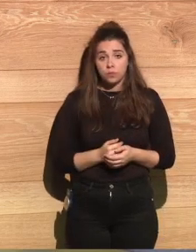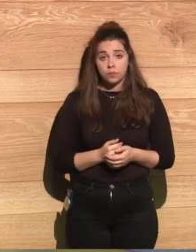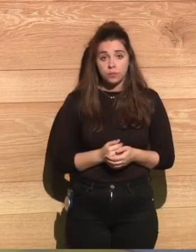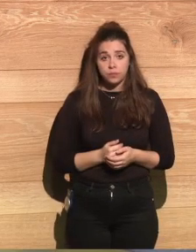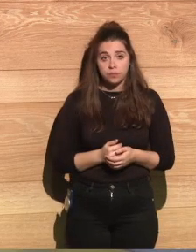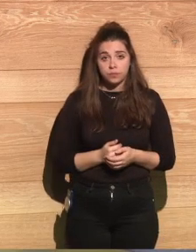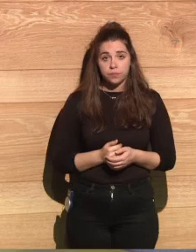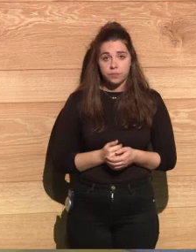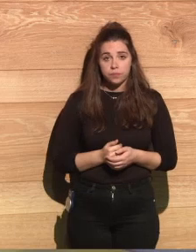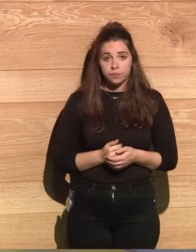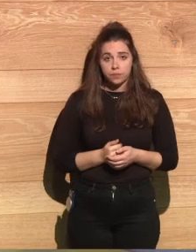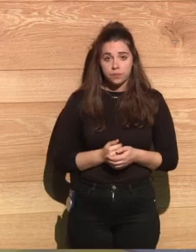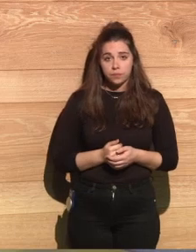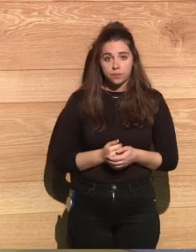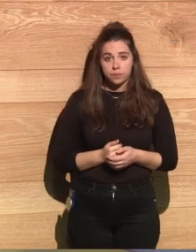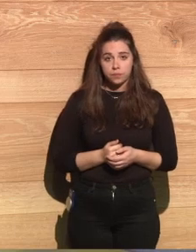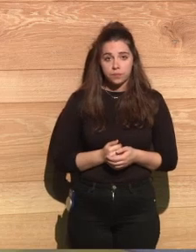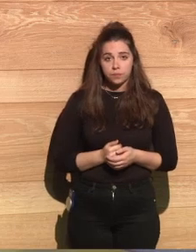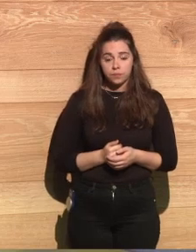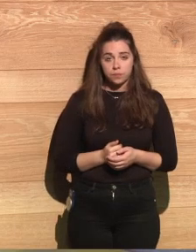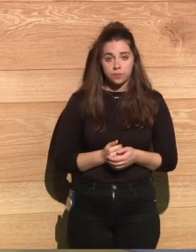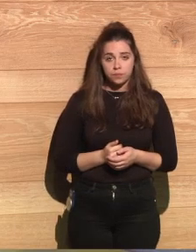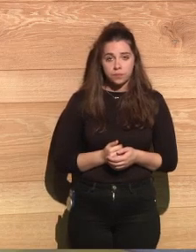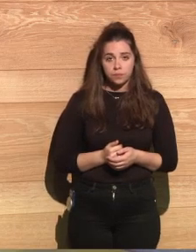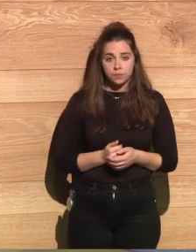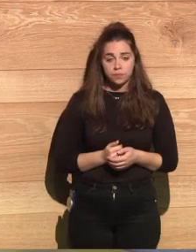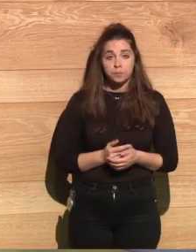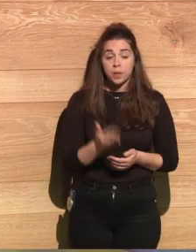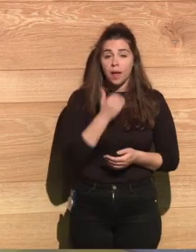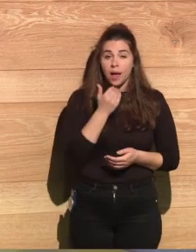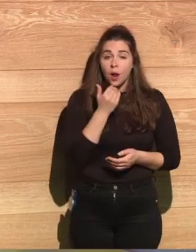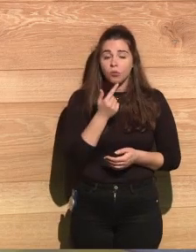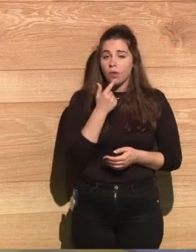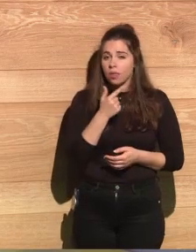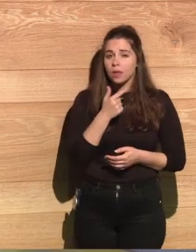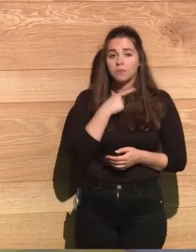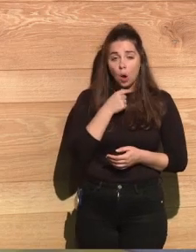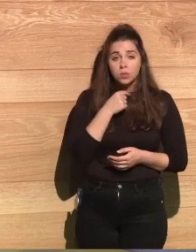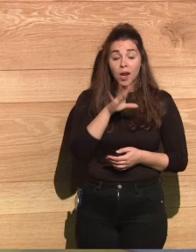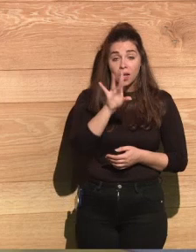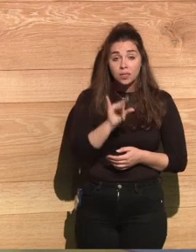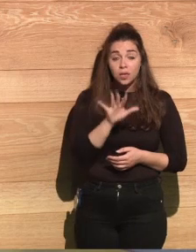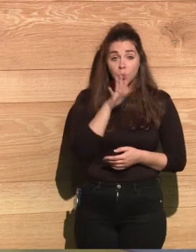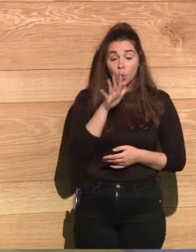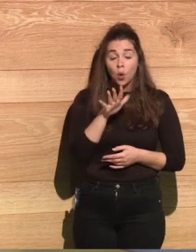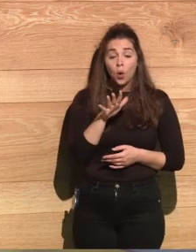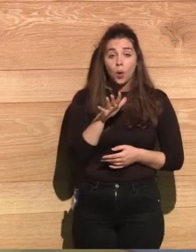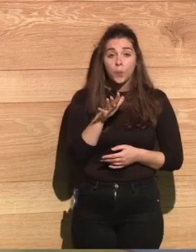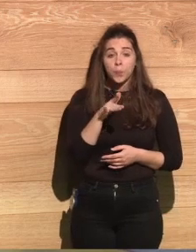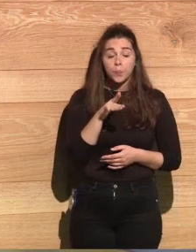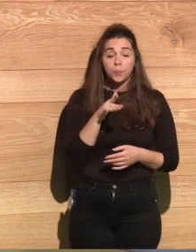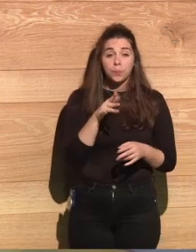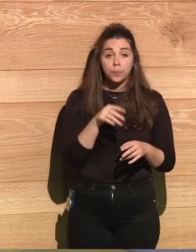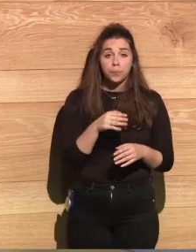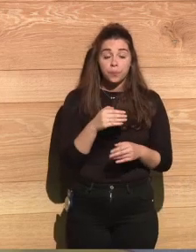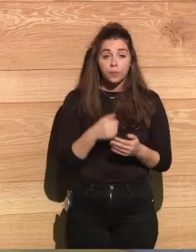heat of the fireballs, which